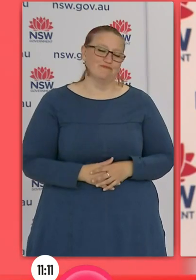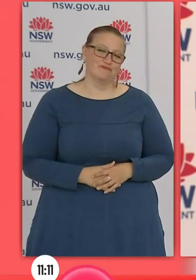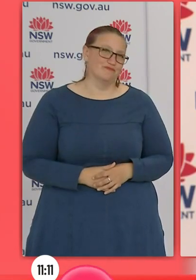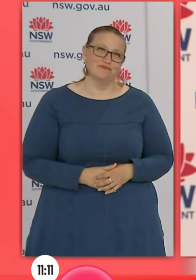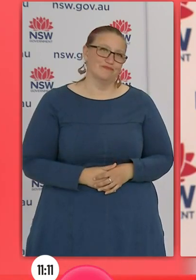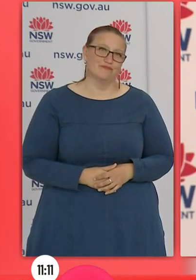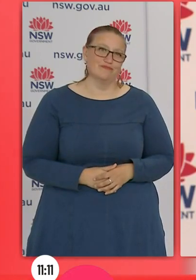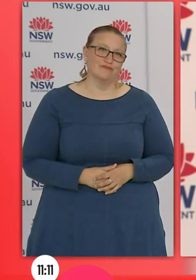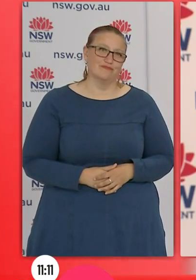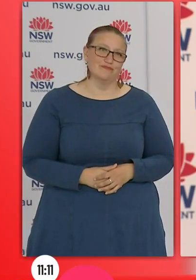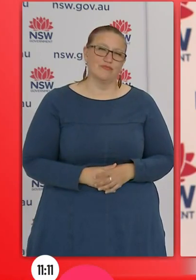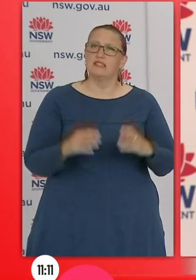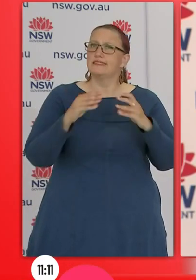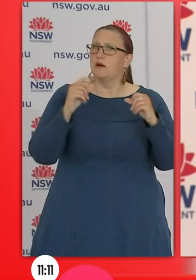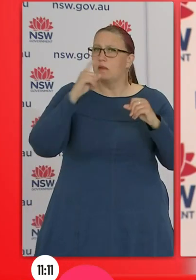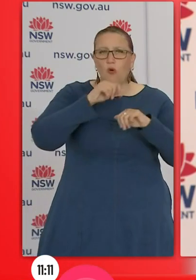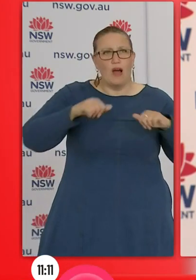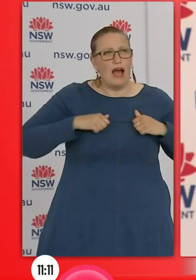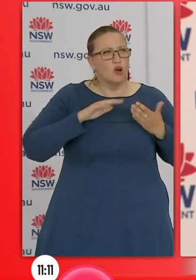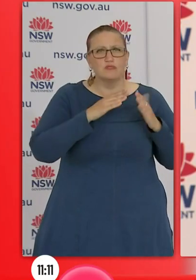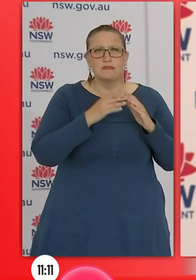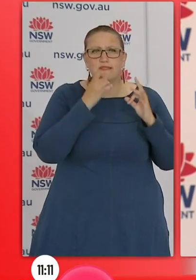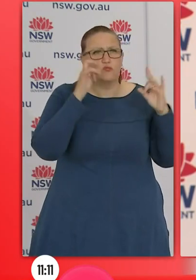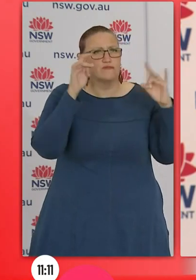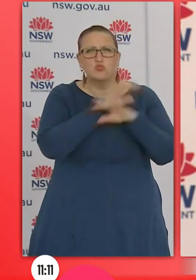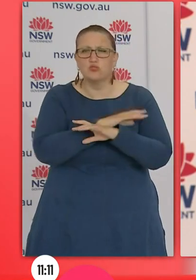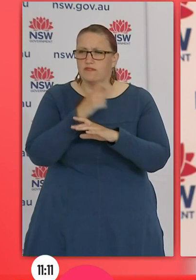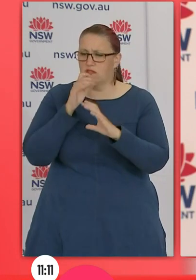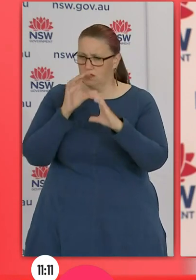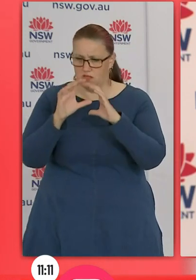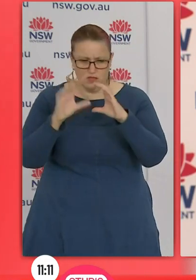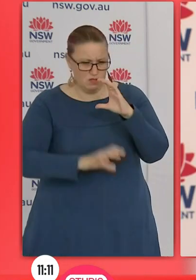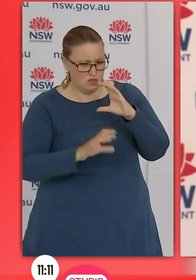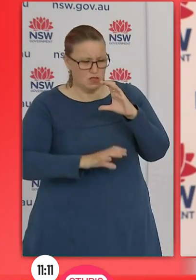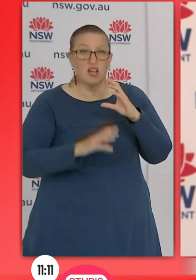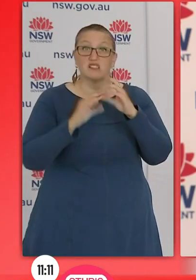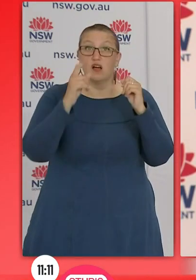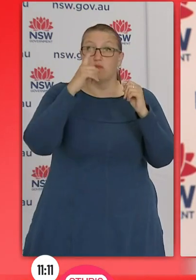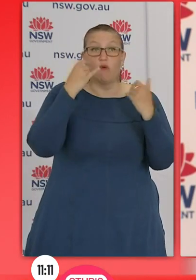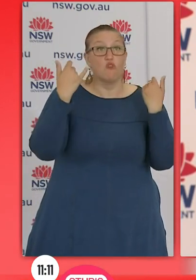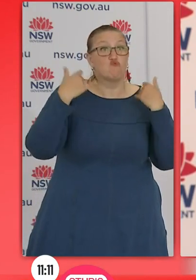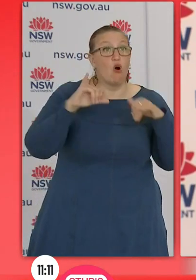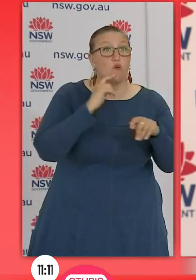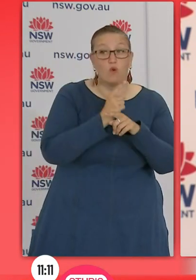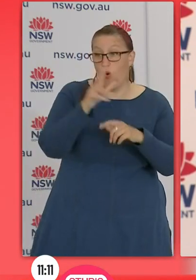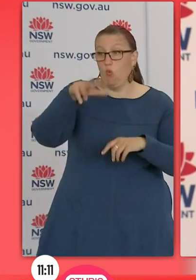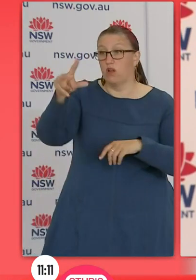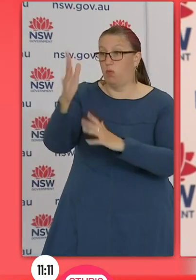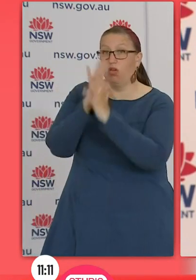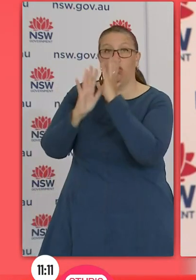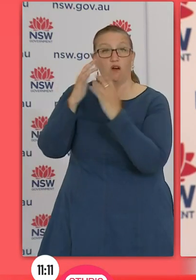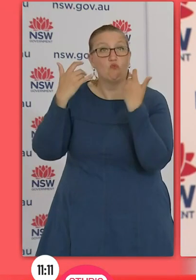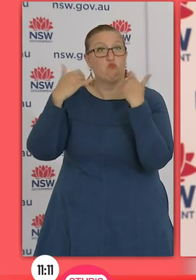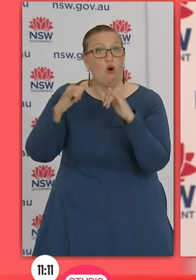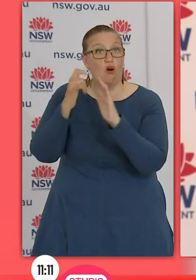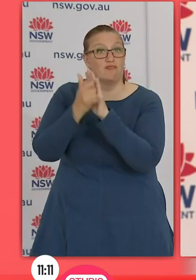our communities are by the misinformation which is circulating through the social media and through